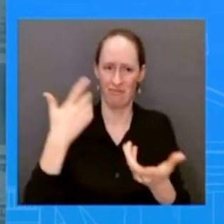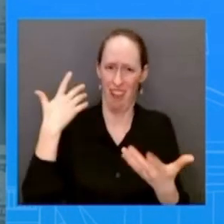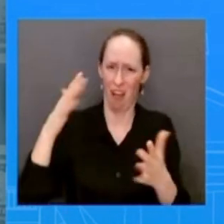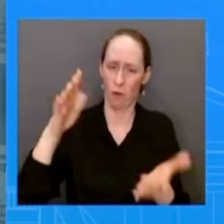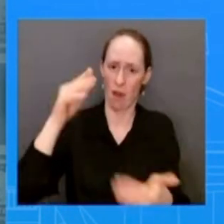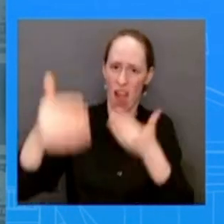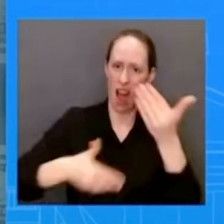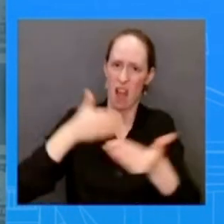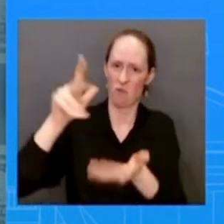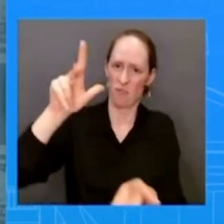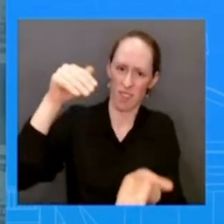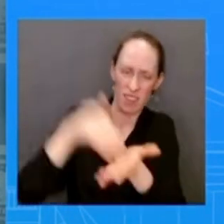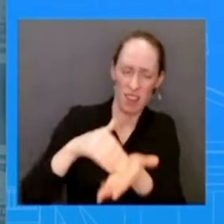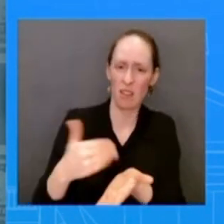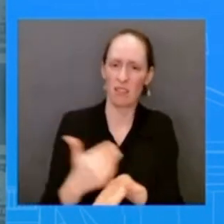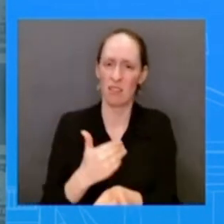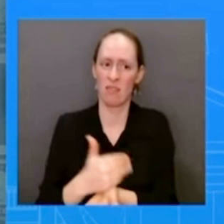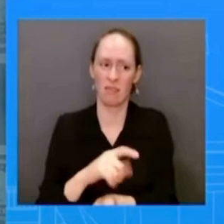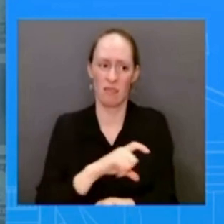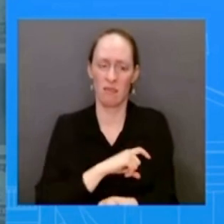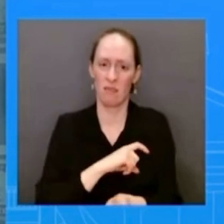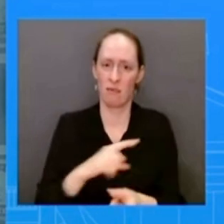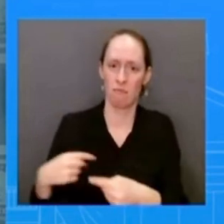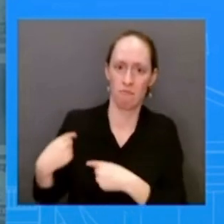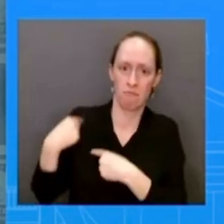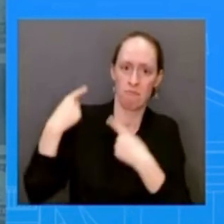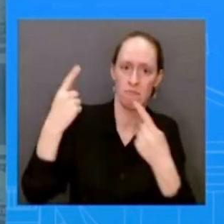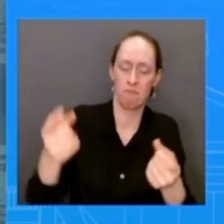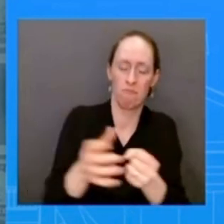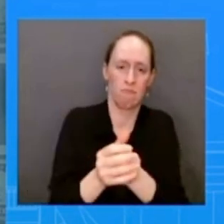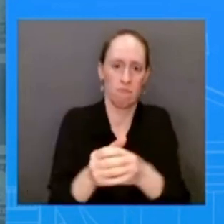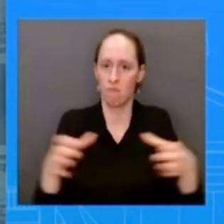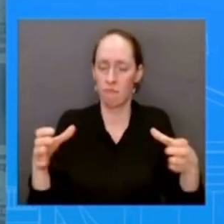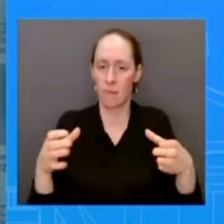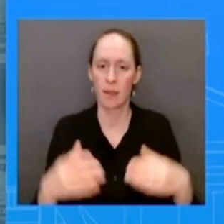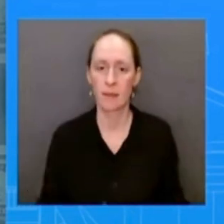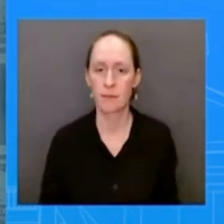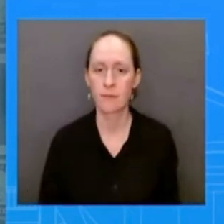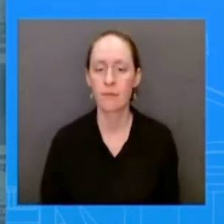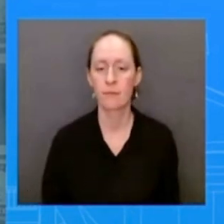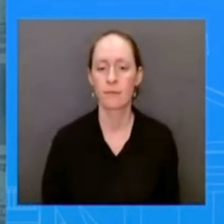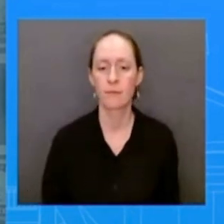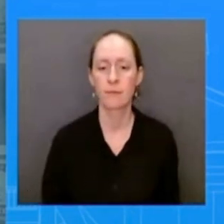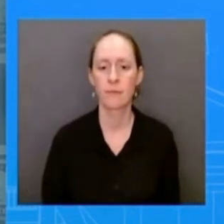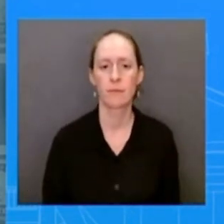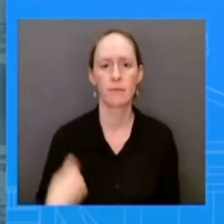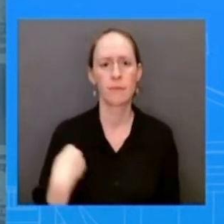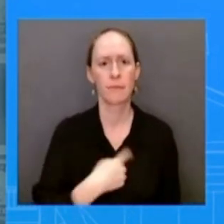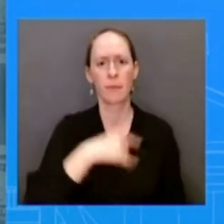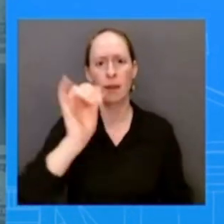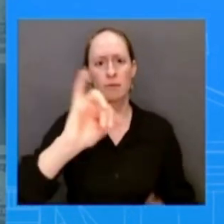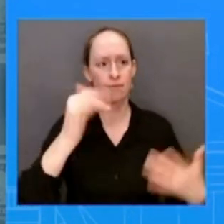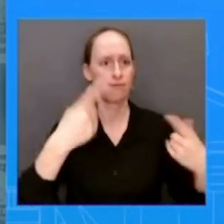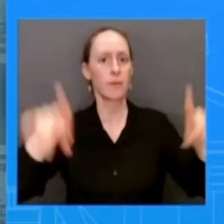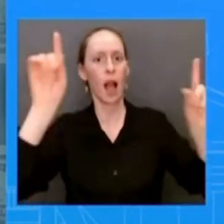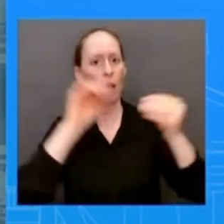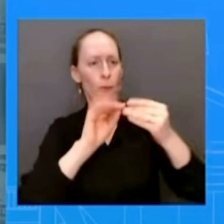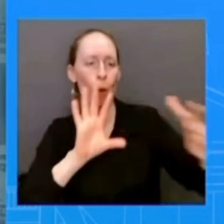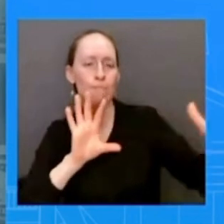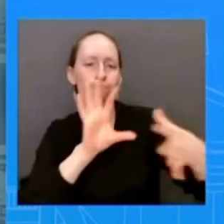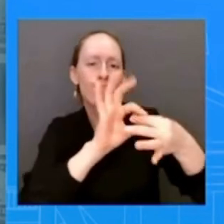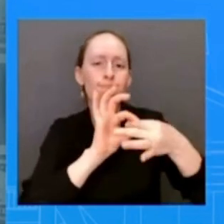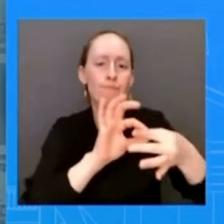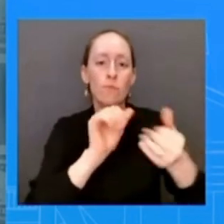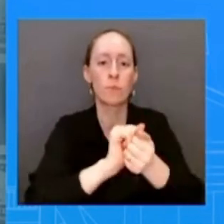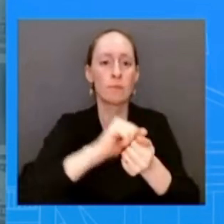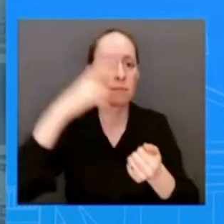and we have stepped up coordination with government of mexico to ensure security along our shared border as you know the president was recently in mexico city he met